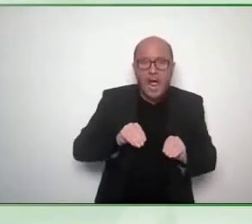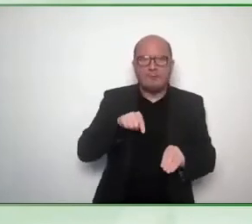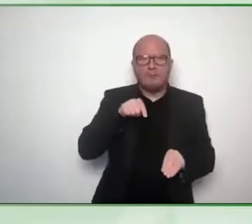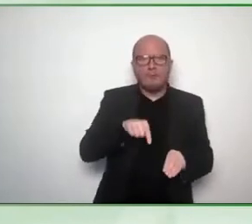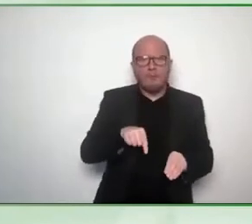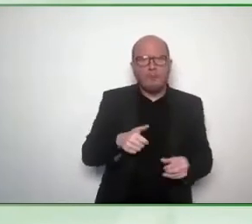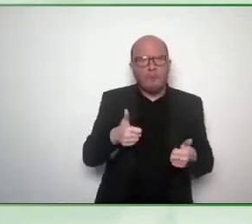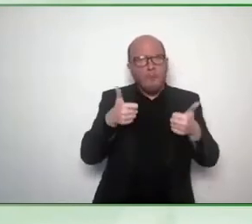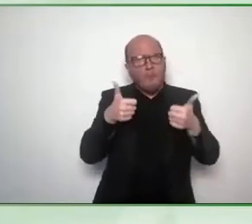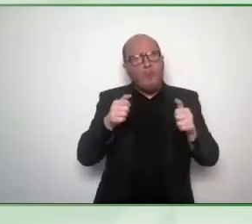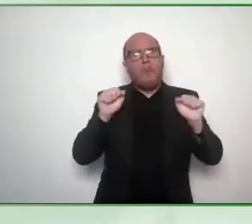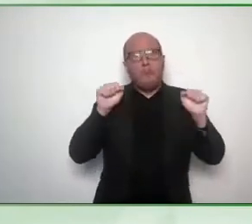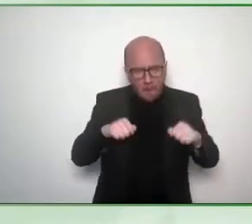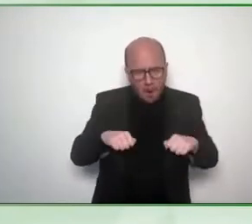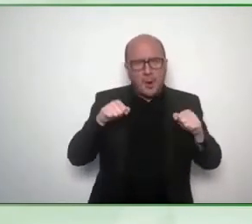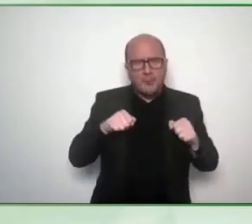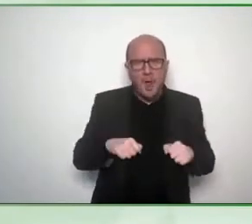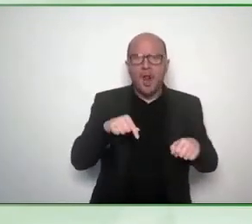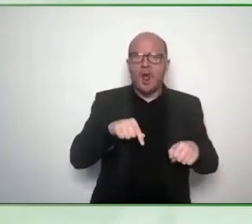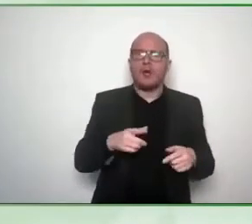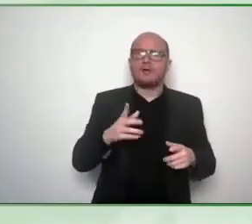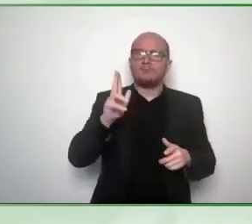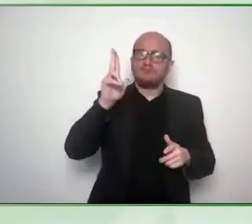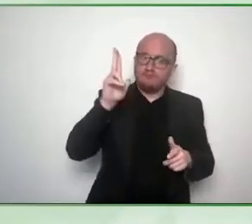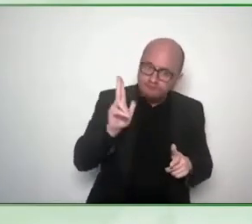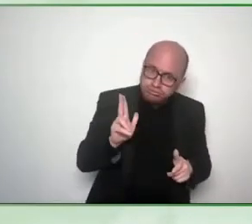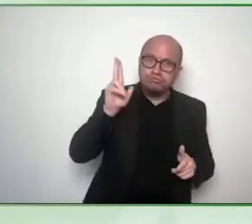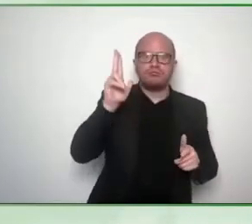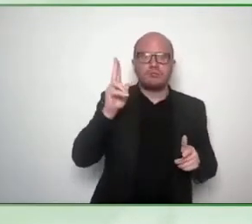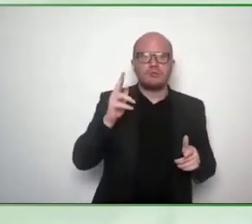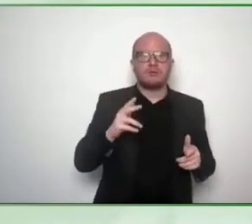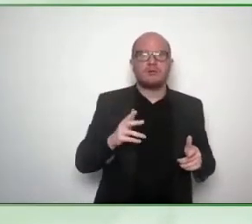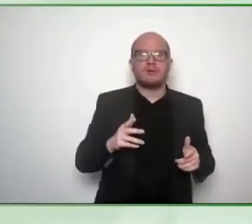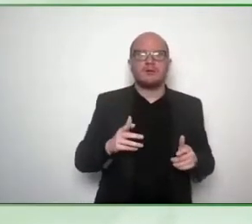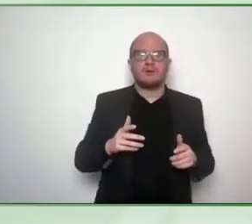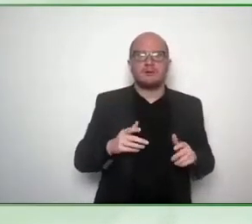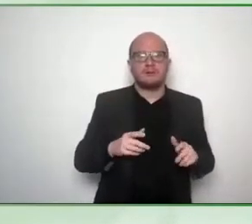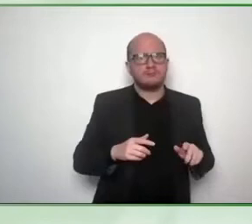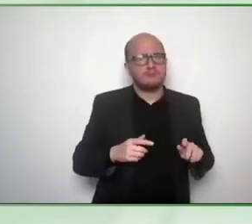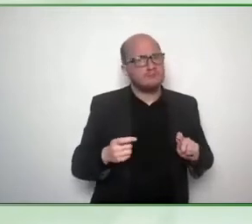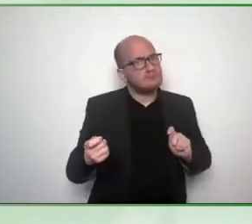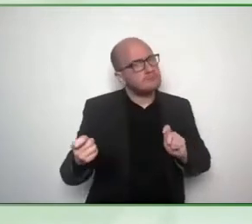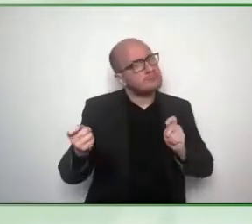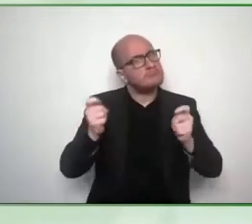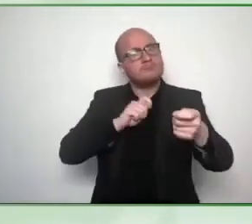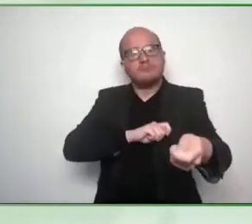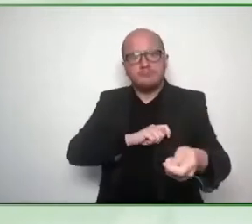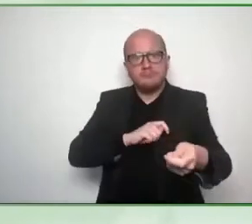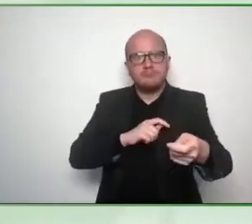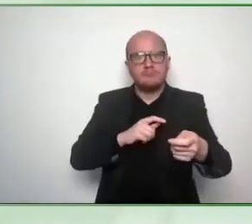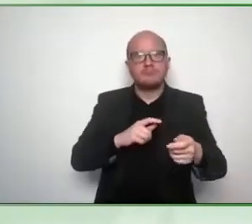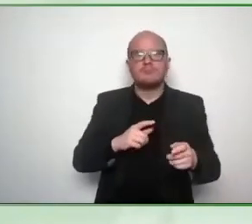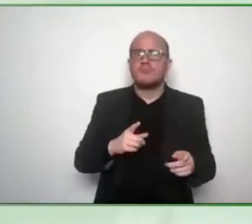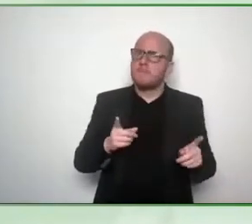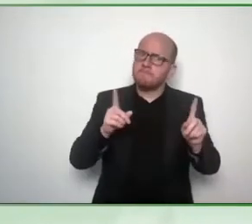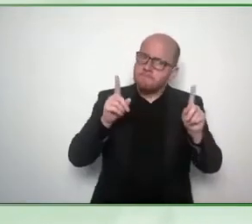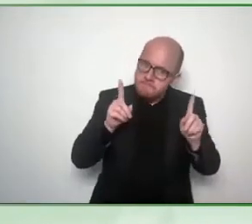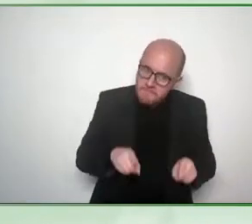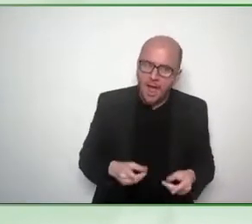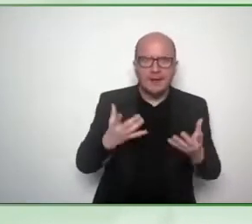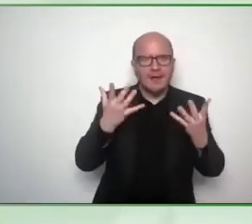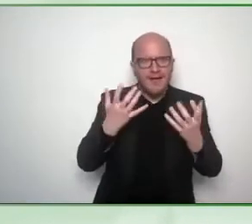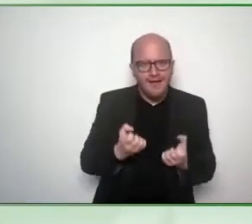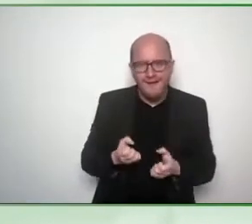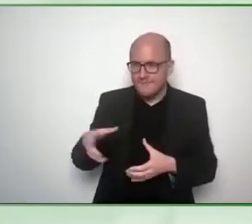aspects of universal design that challenges the status quo is the participatory element so bringing marginalized